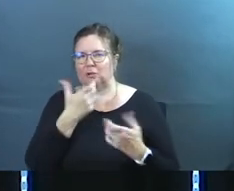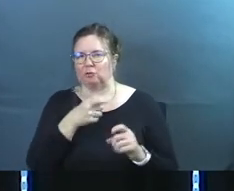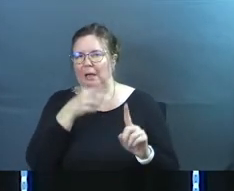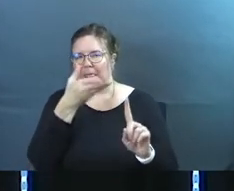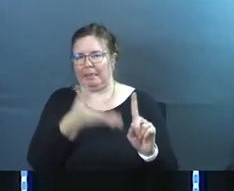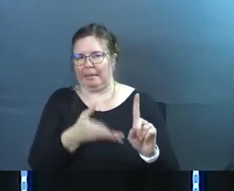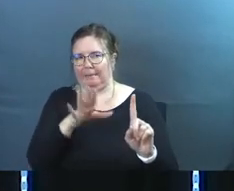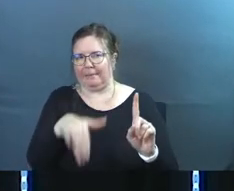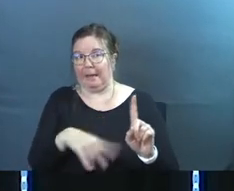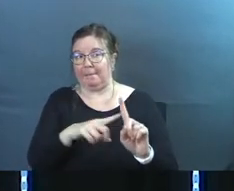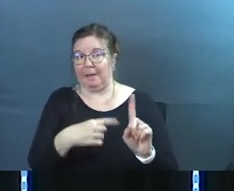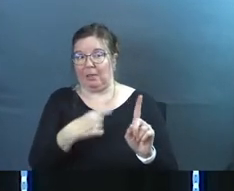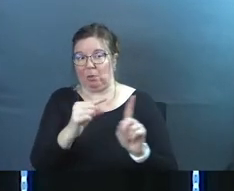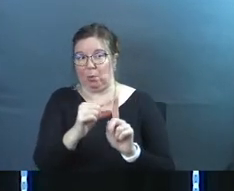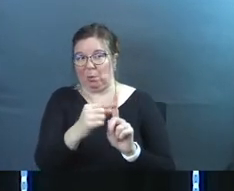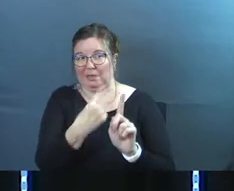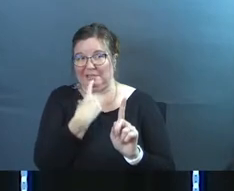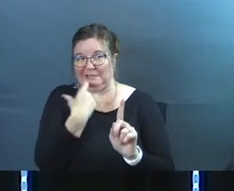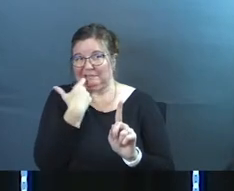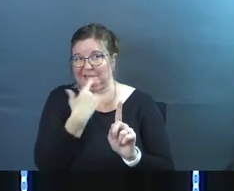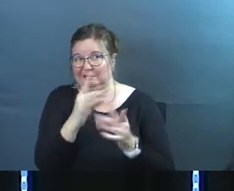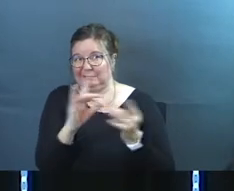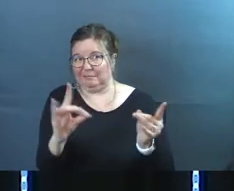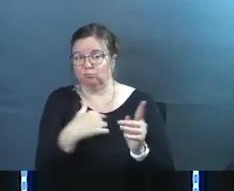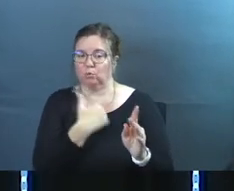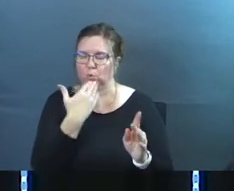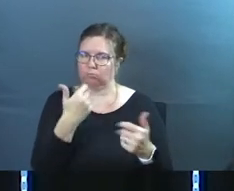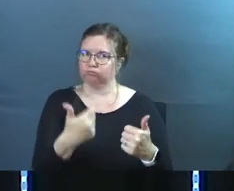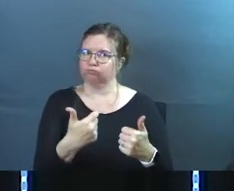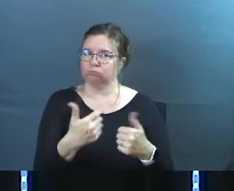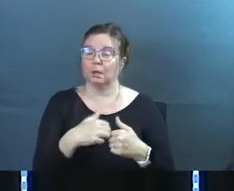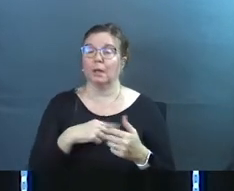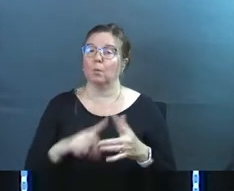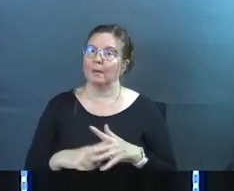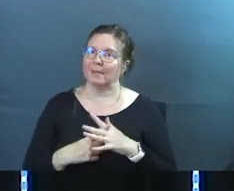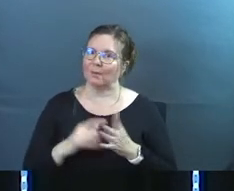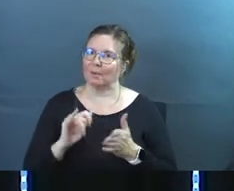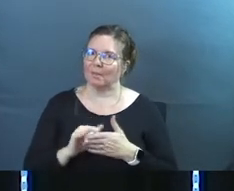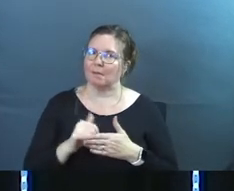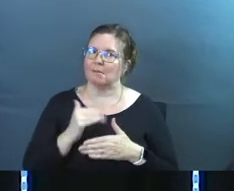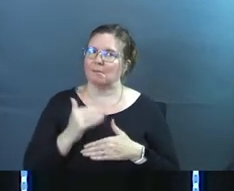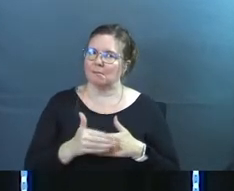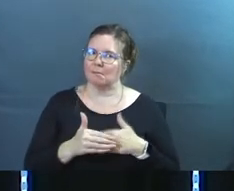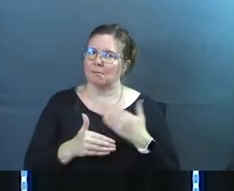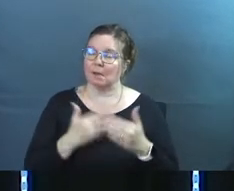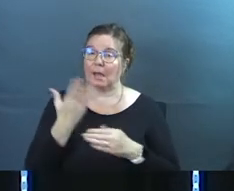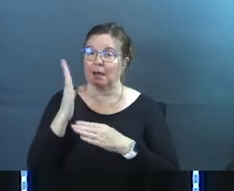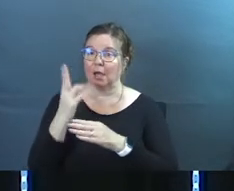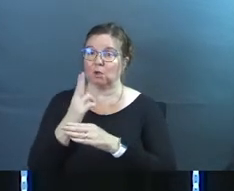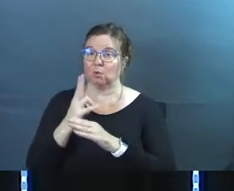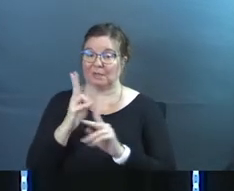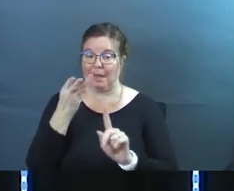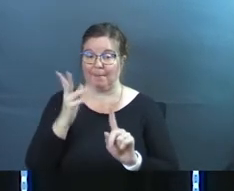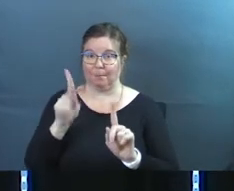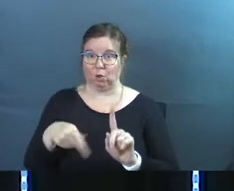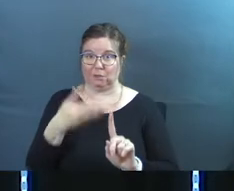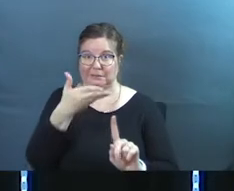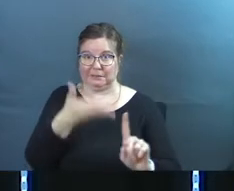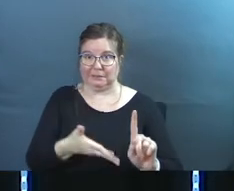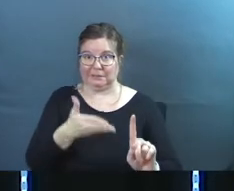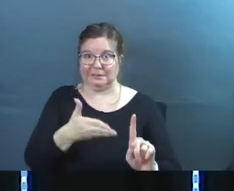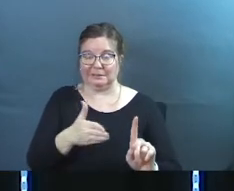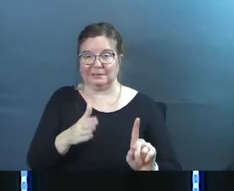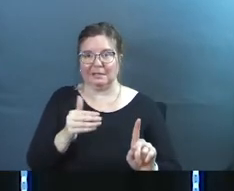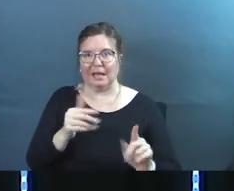Billy Graham, but he said a good thing there and that's where we begin and God uses that human being as a